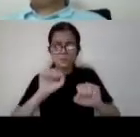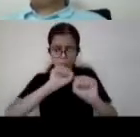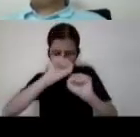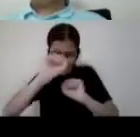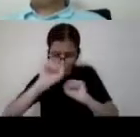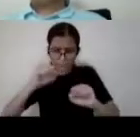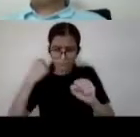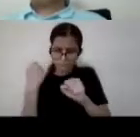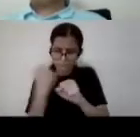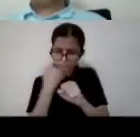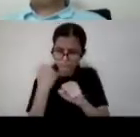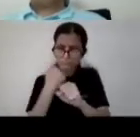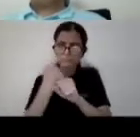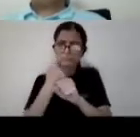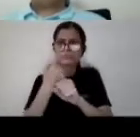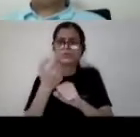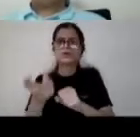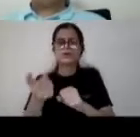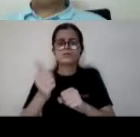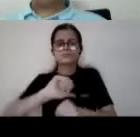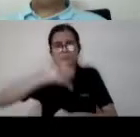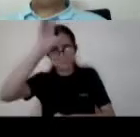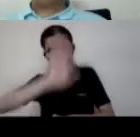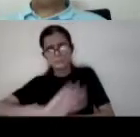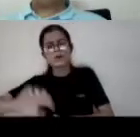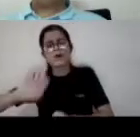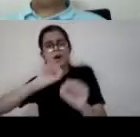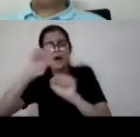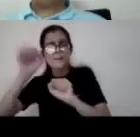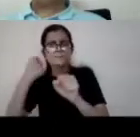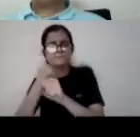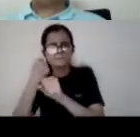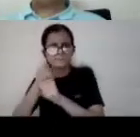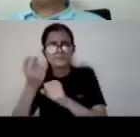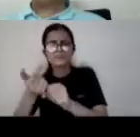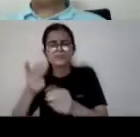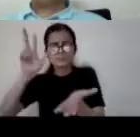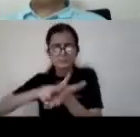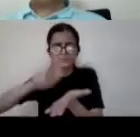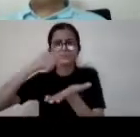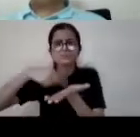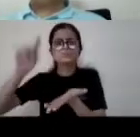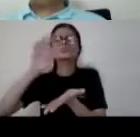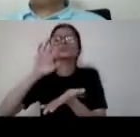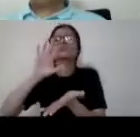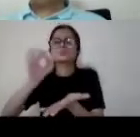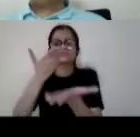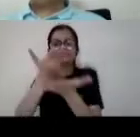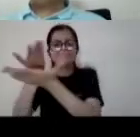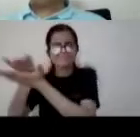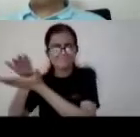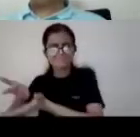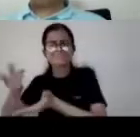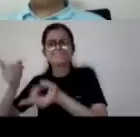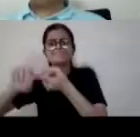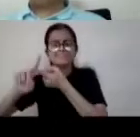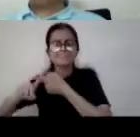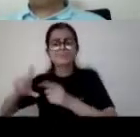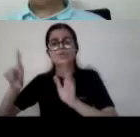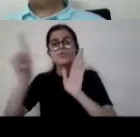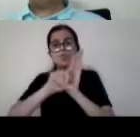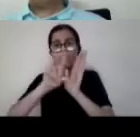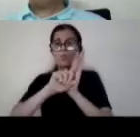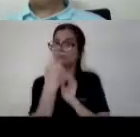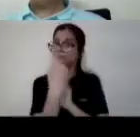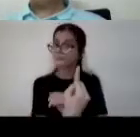effort percolates into india how how in how the real implementation happens law is one thing